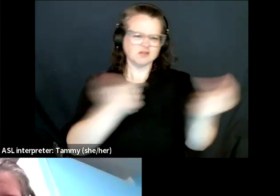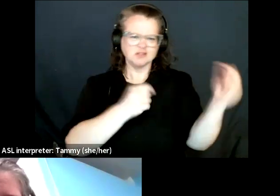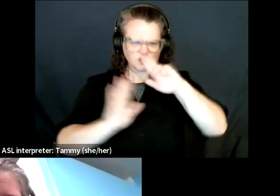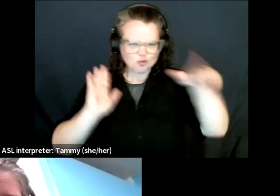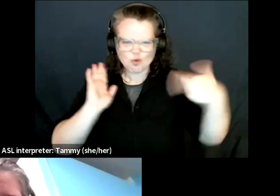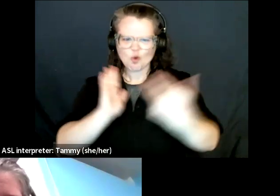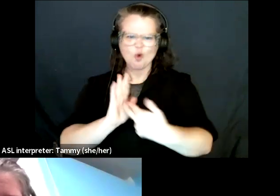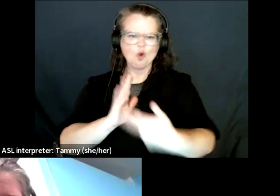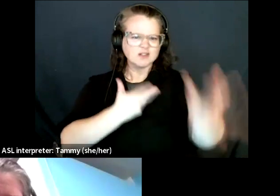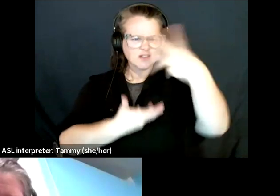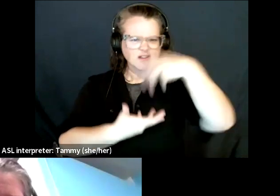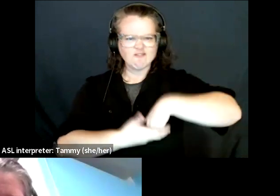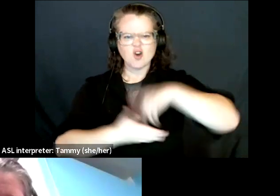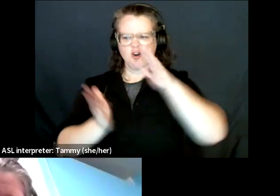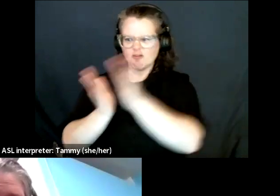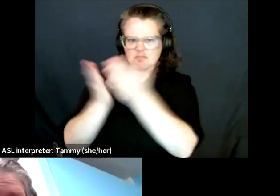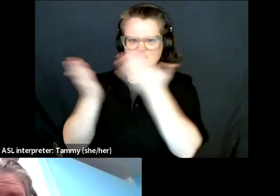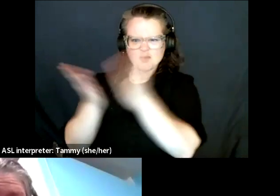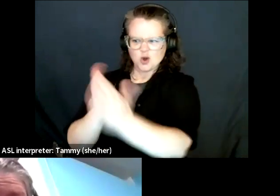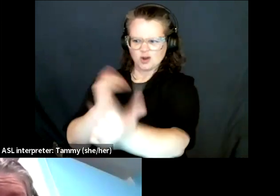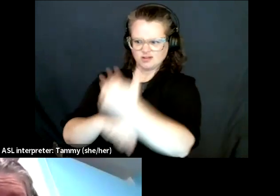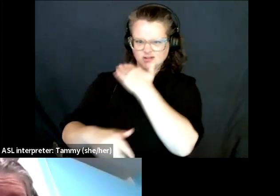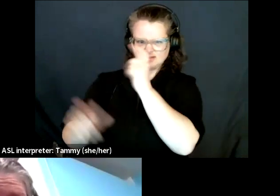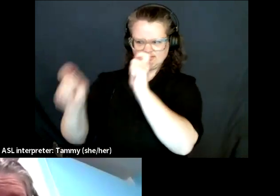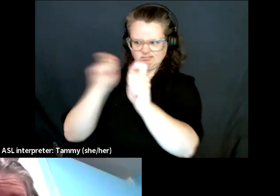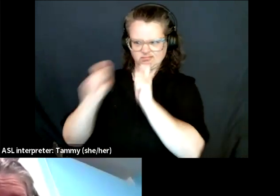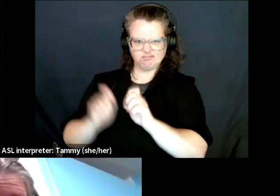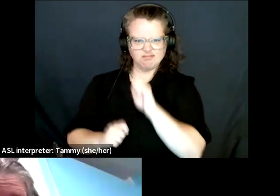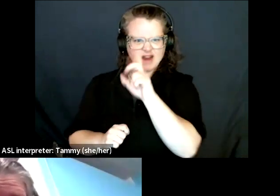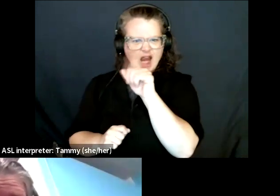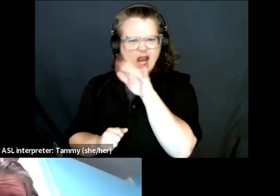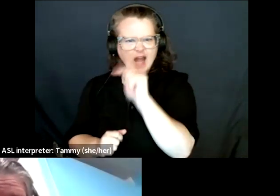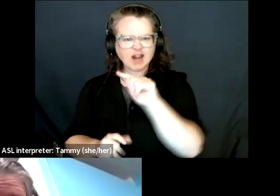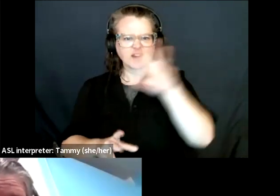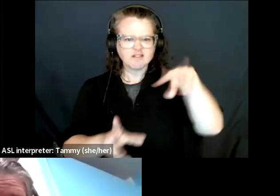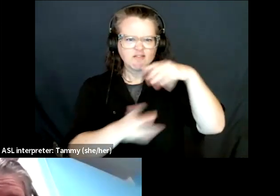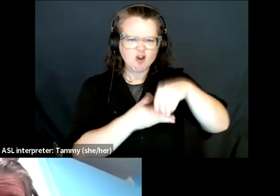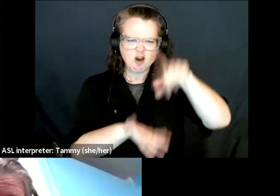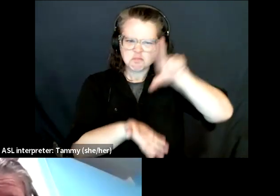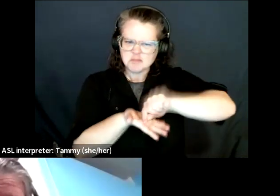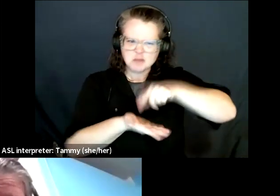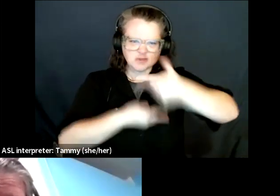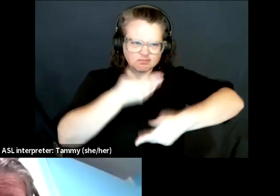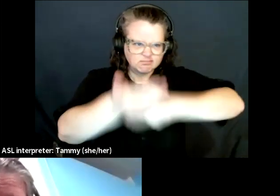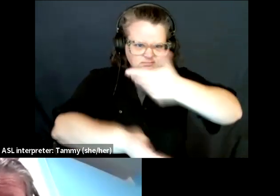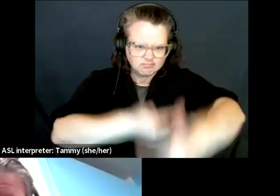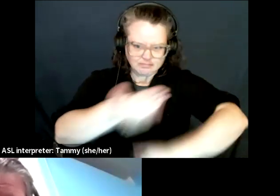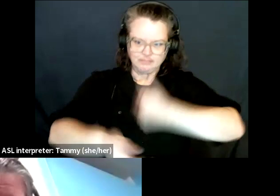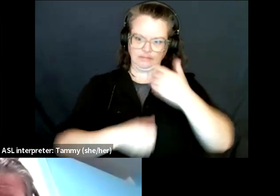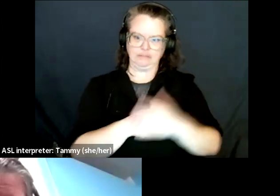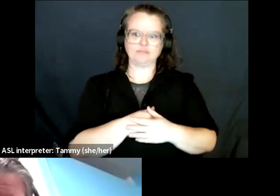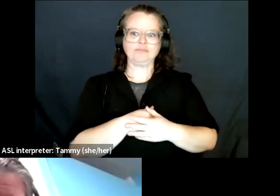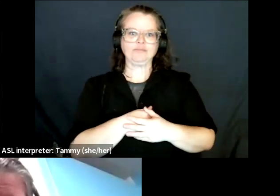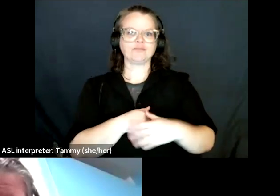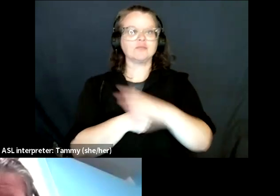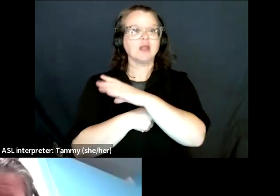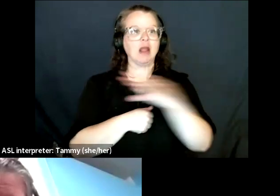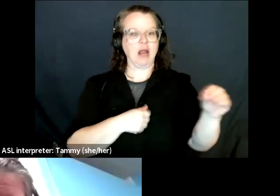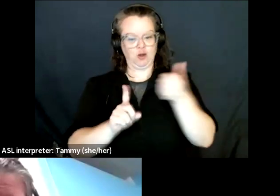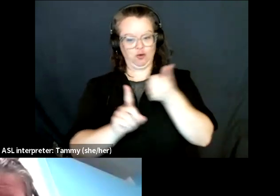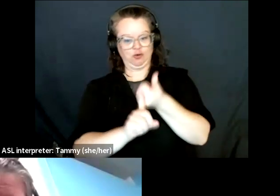books, worked in six bookstores, and is delighted to be building community around her second neighborhood bookstore.